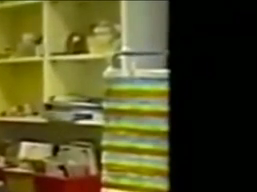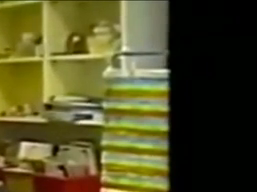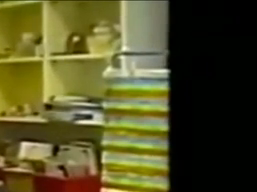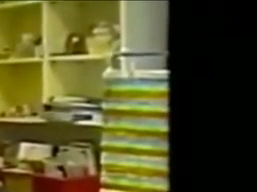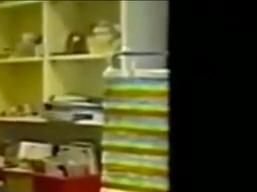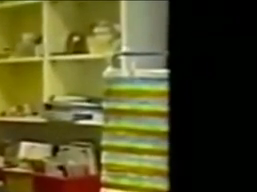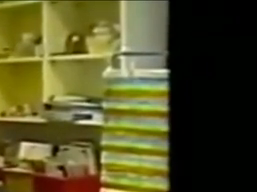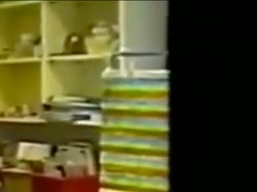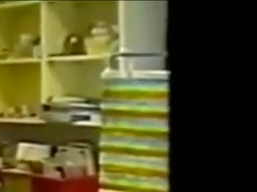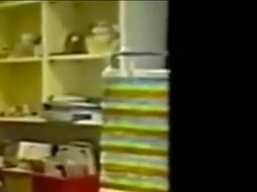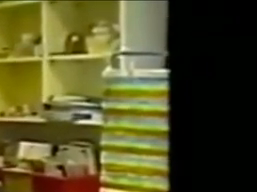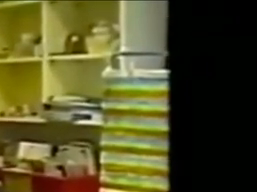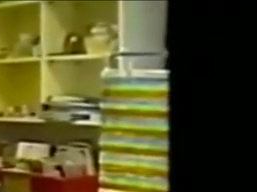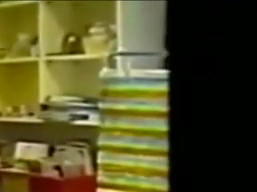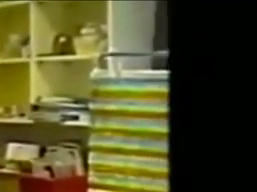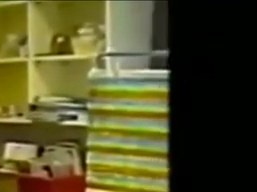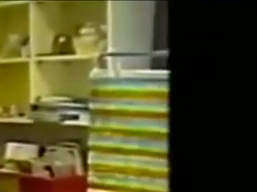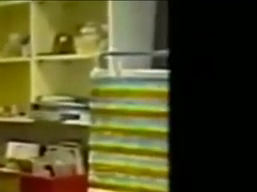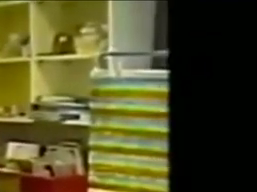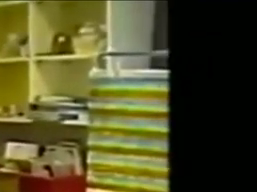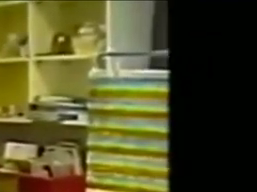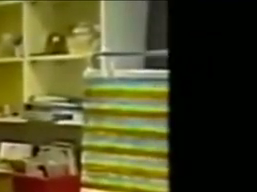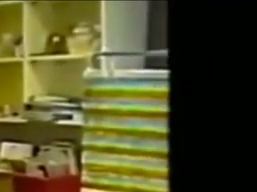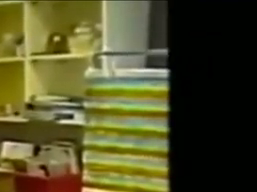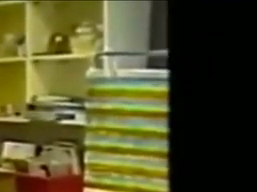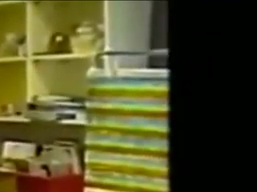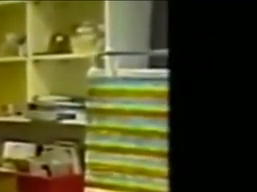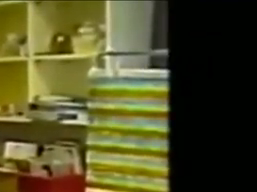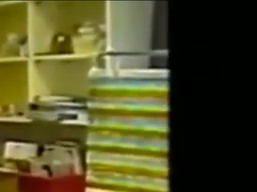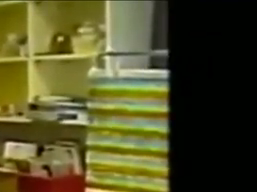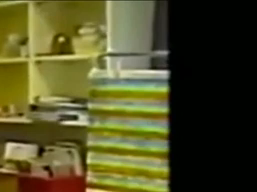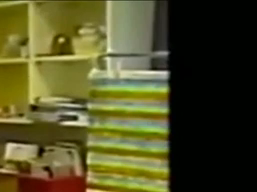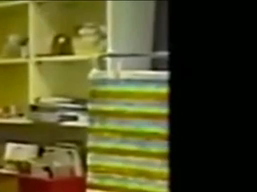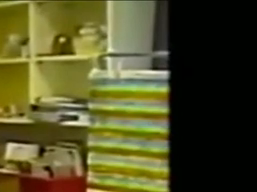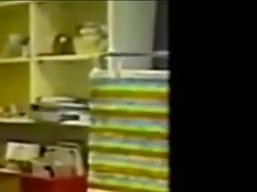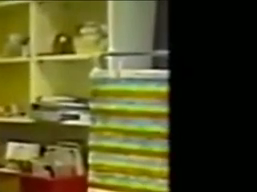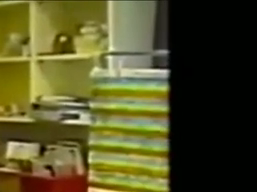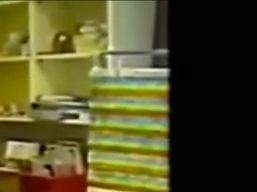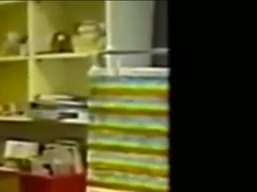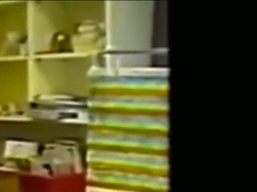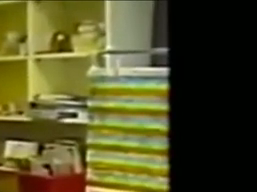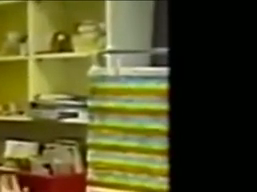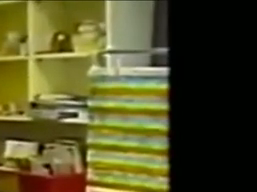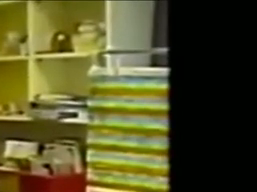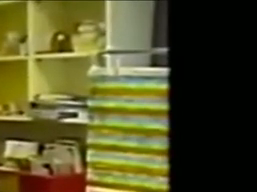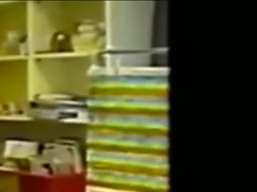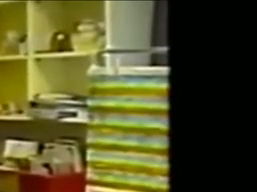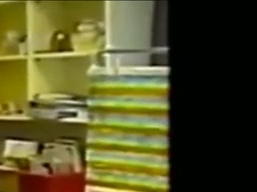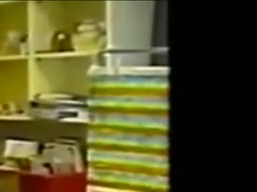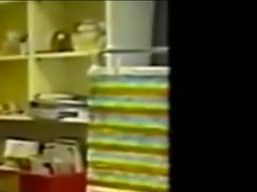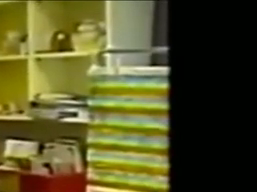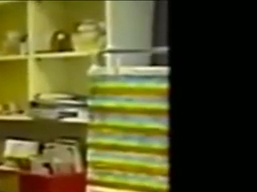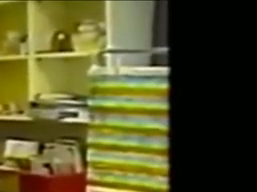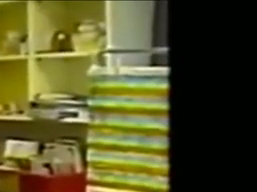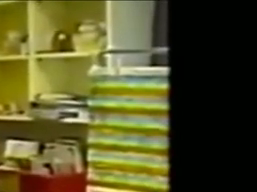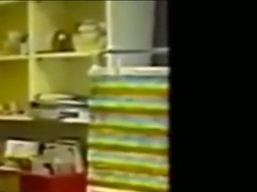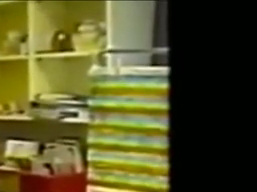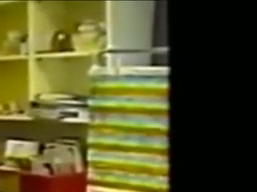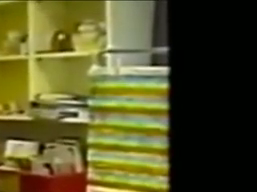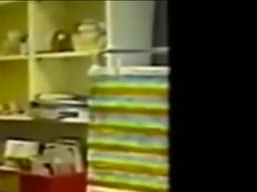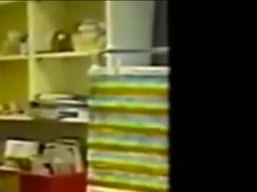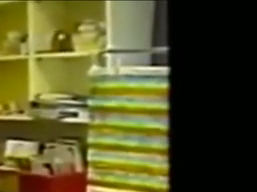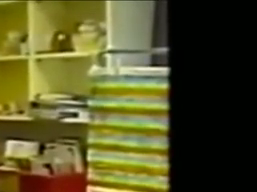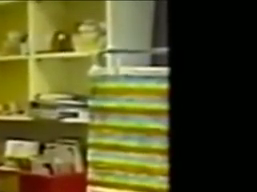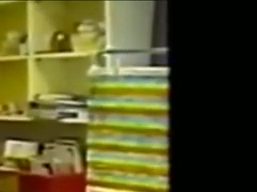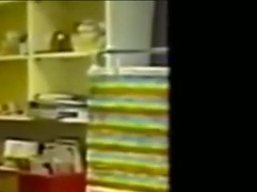She called me over because she was writing her story about the Easter egg. And she said that she had changed a lot of things in the